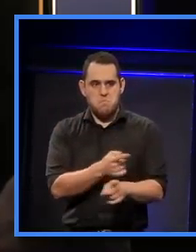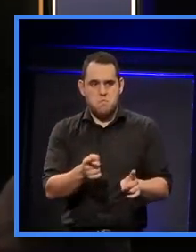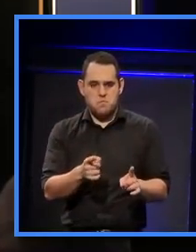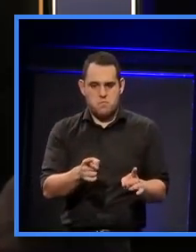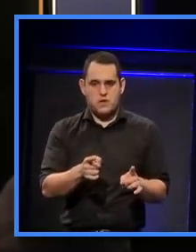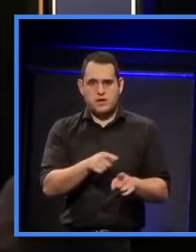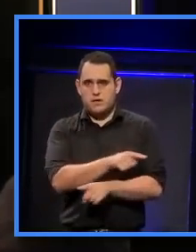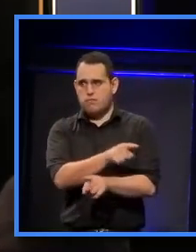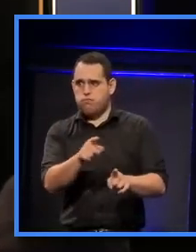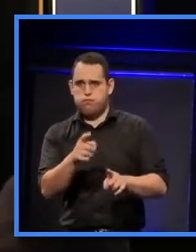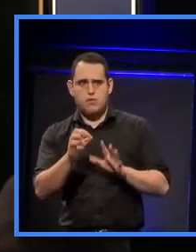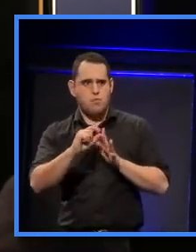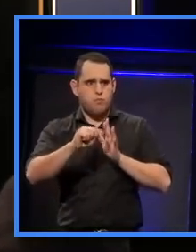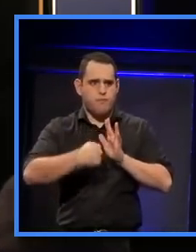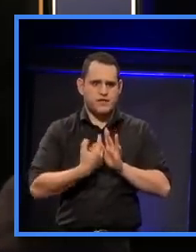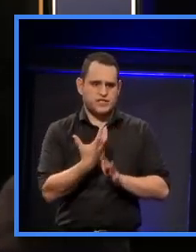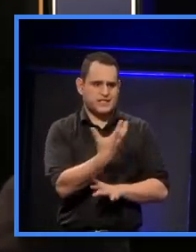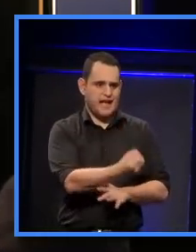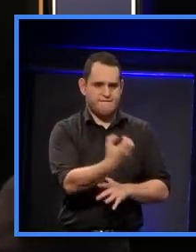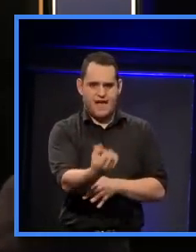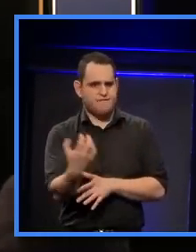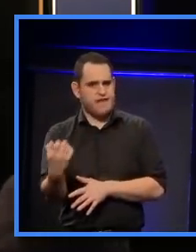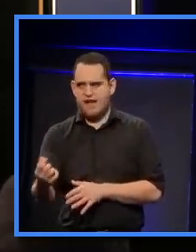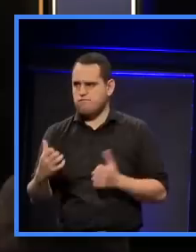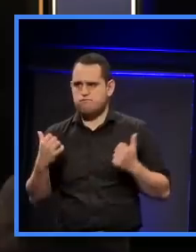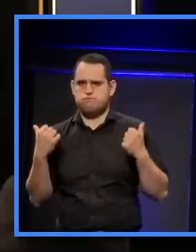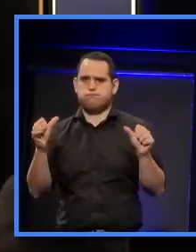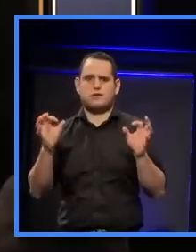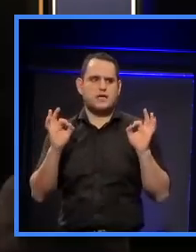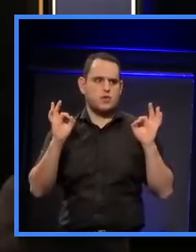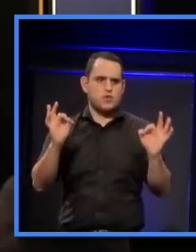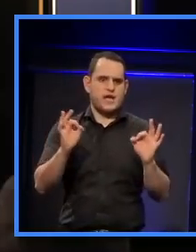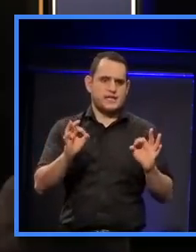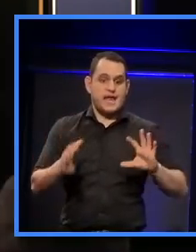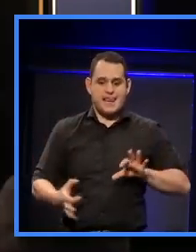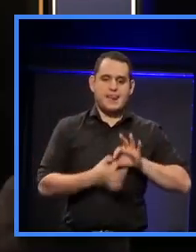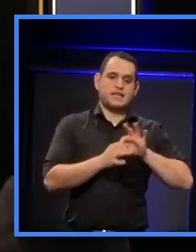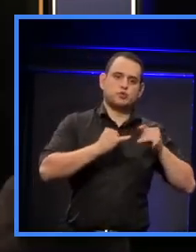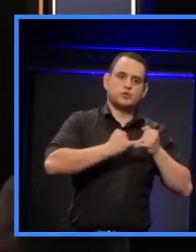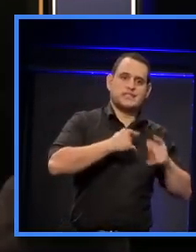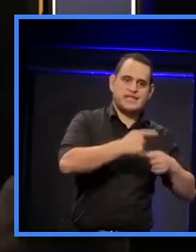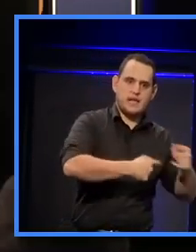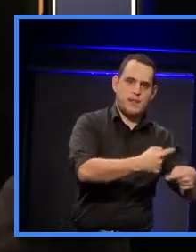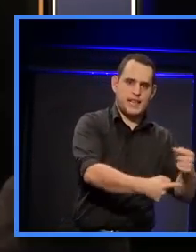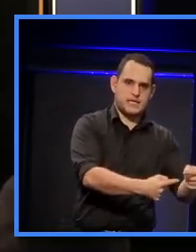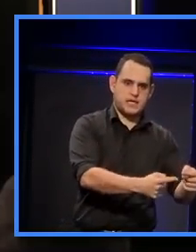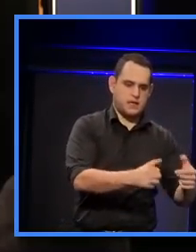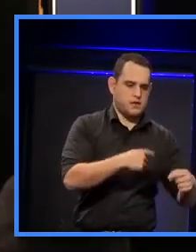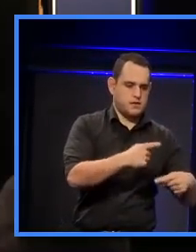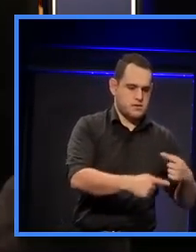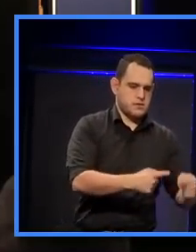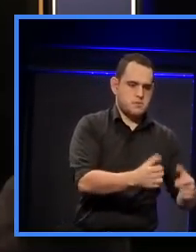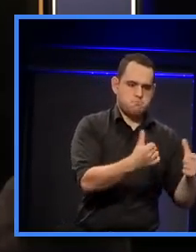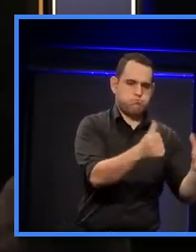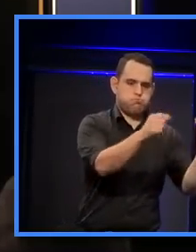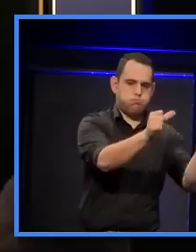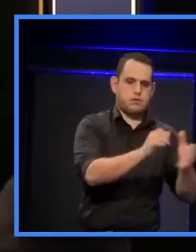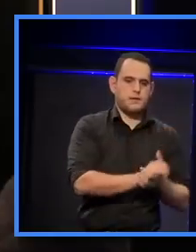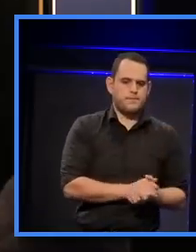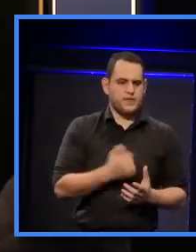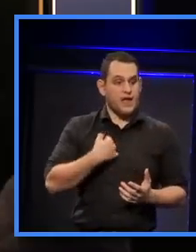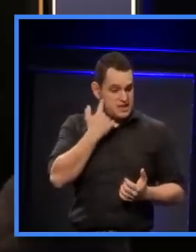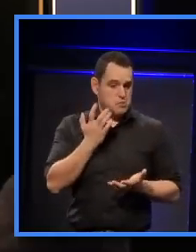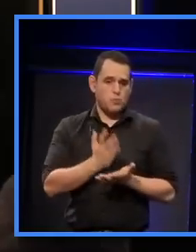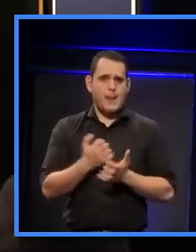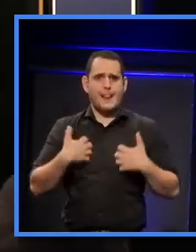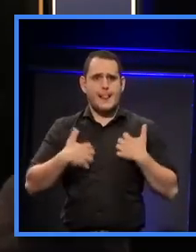number of great projects that have happened in New Zealand in the sustainability of the space more generally, and I find that